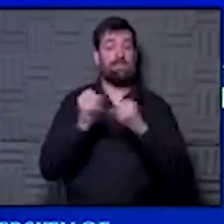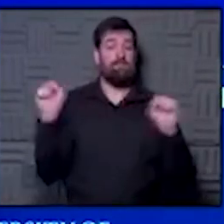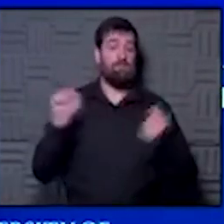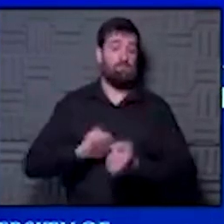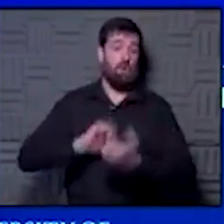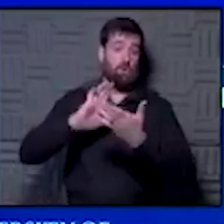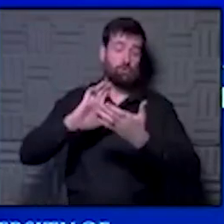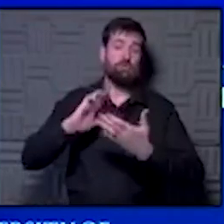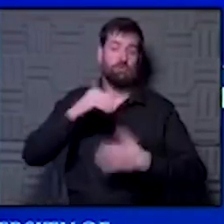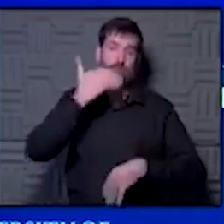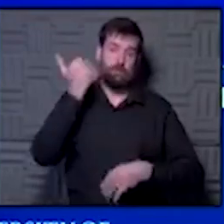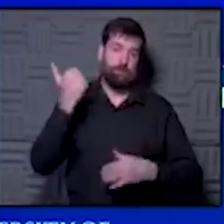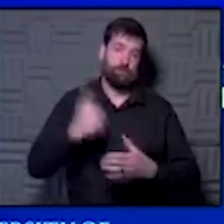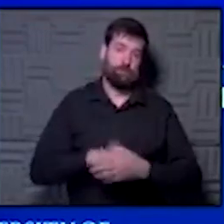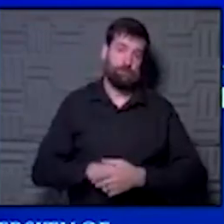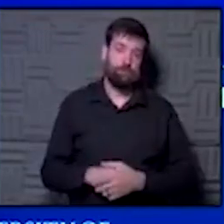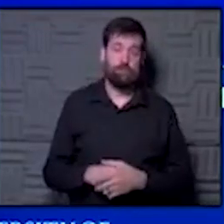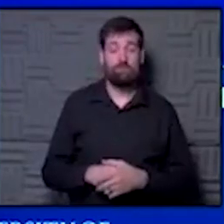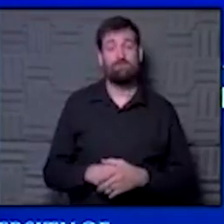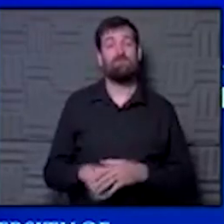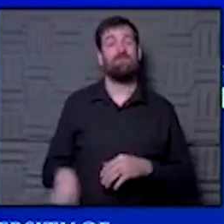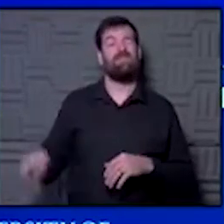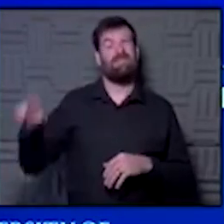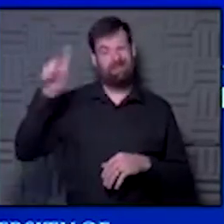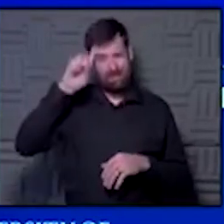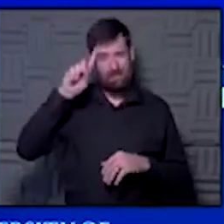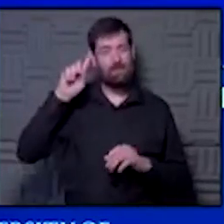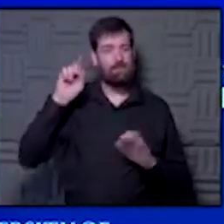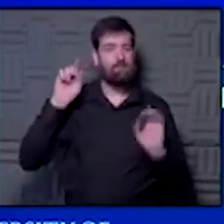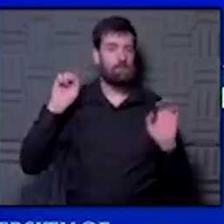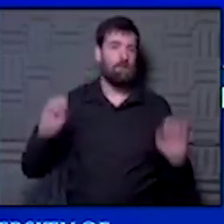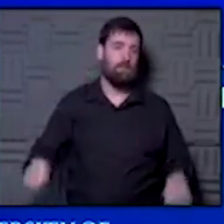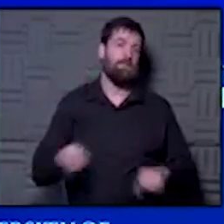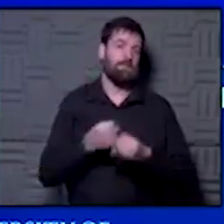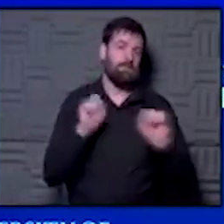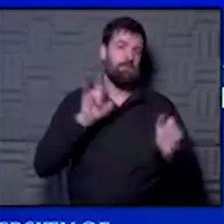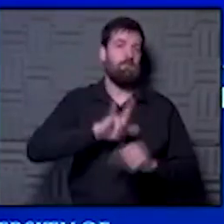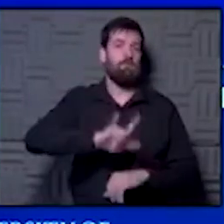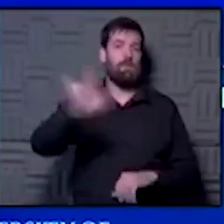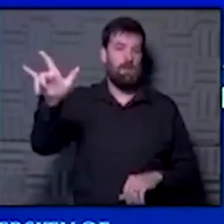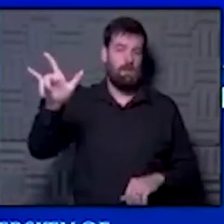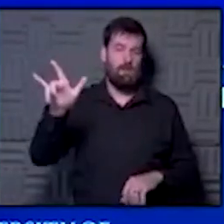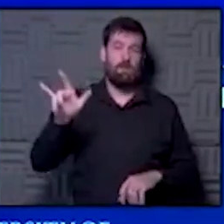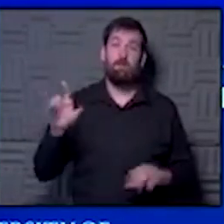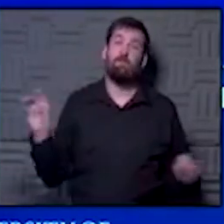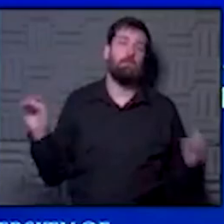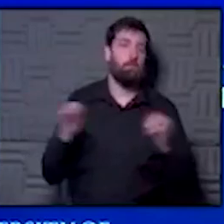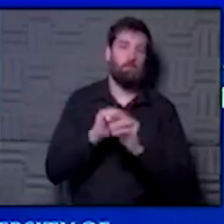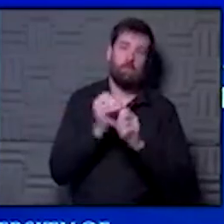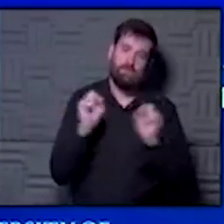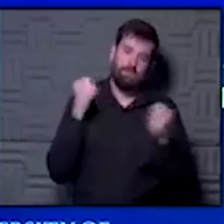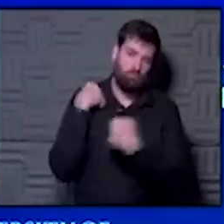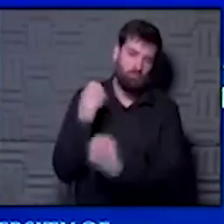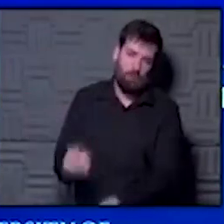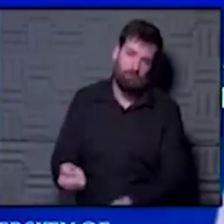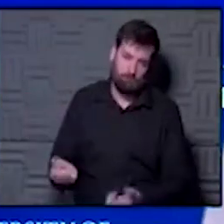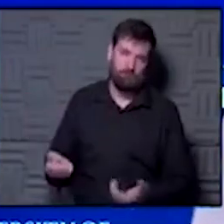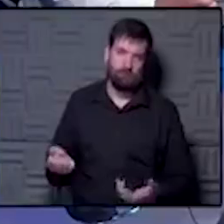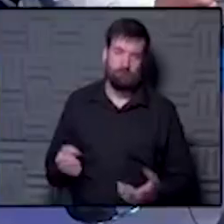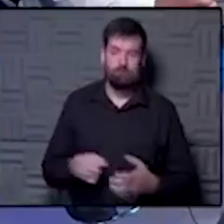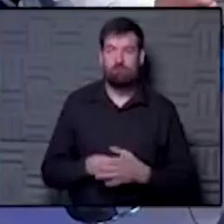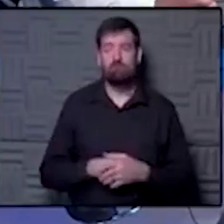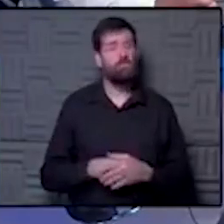to be and the better off your aunt will be. I do think you can, by and large, be safe flying an airplane. It's always safer to drive, in my opinion. Yeah, I think